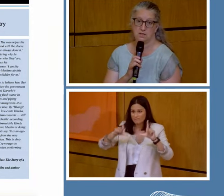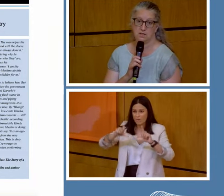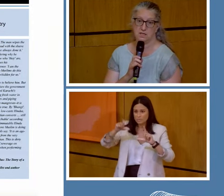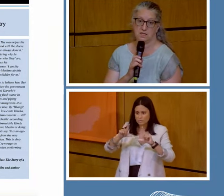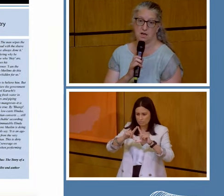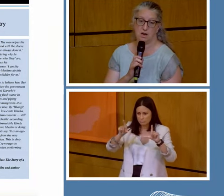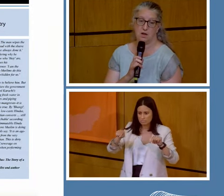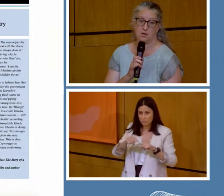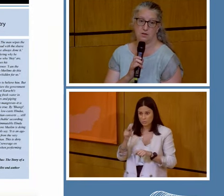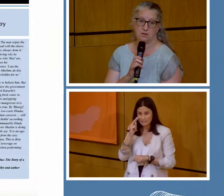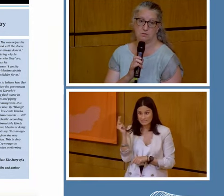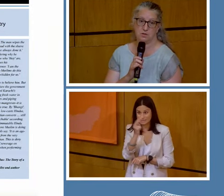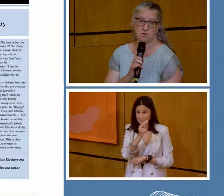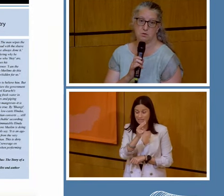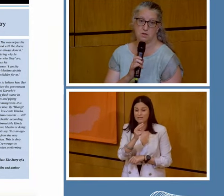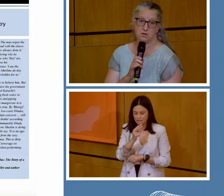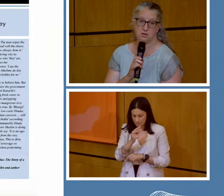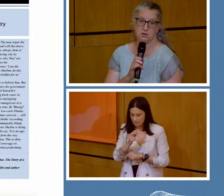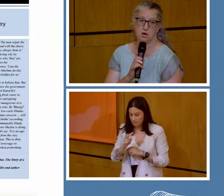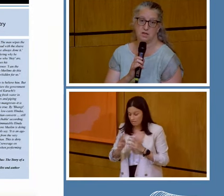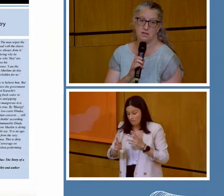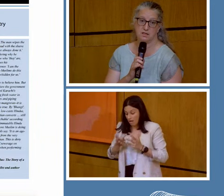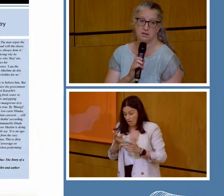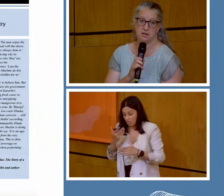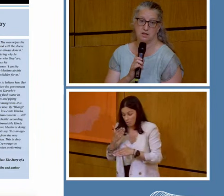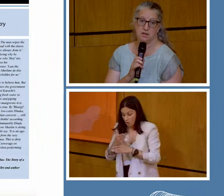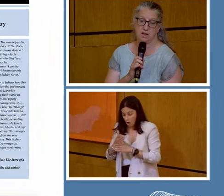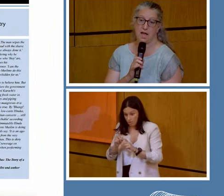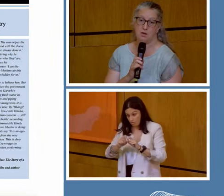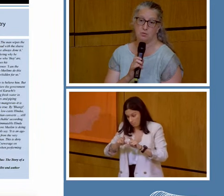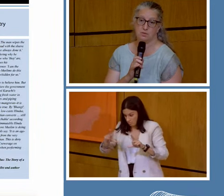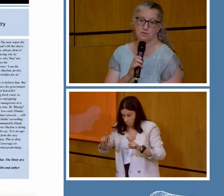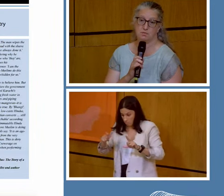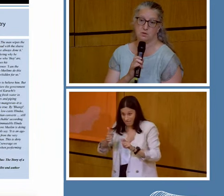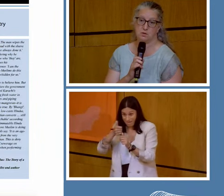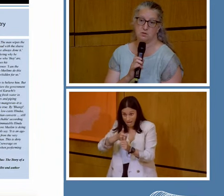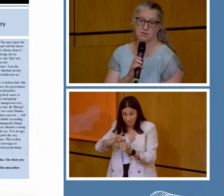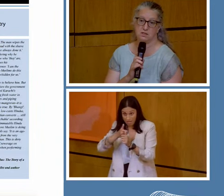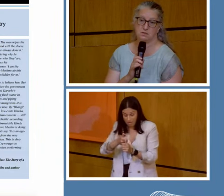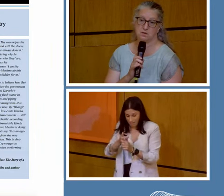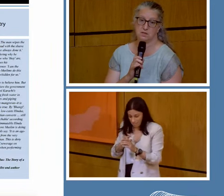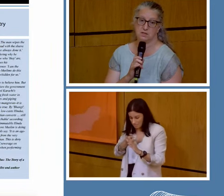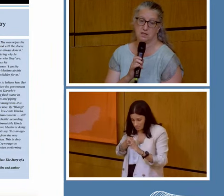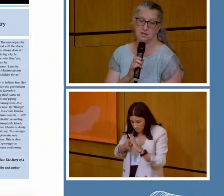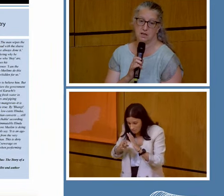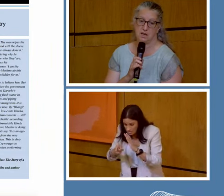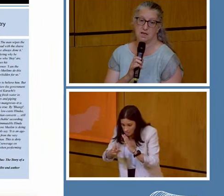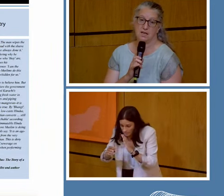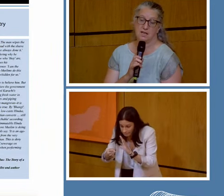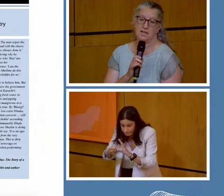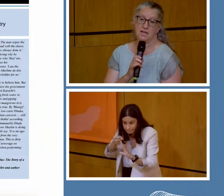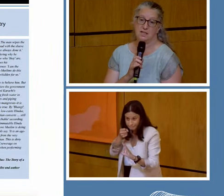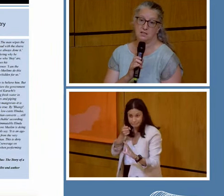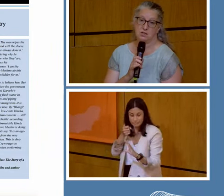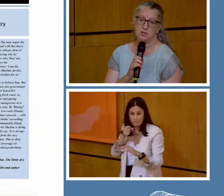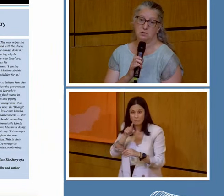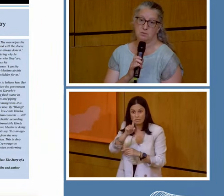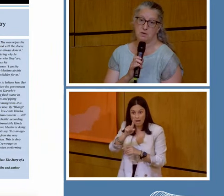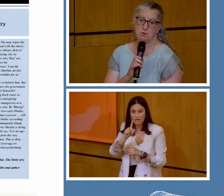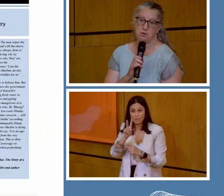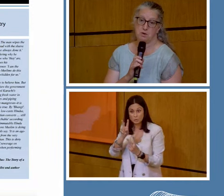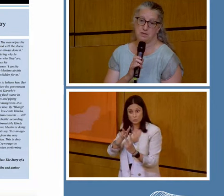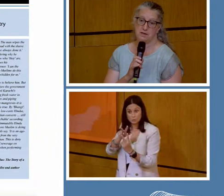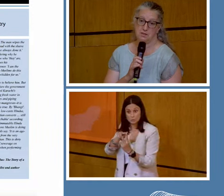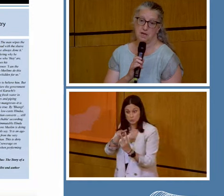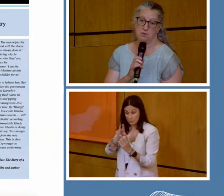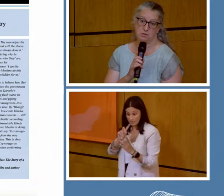You can see that other sewer workers are trying to help someone who's got into difficulty. In the end, two